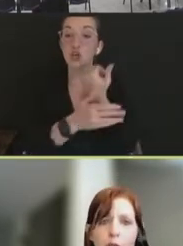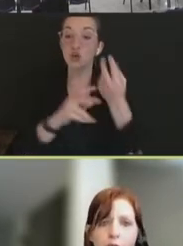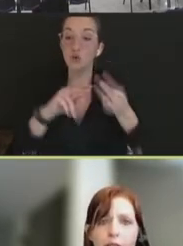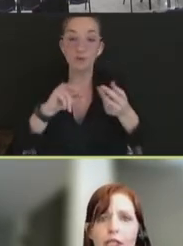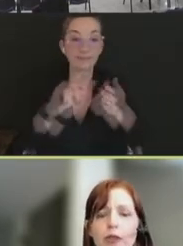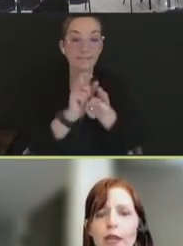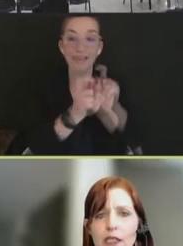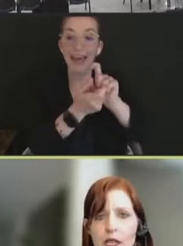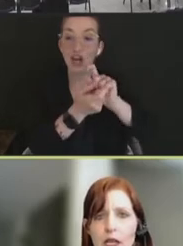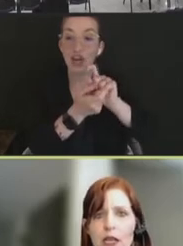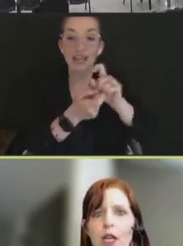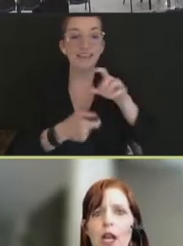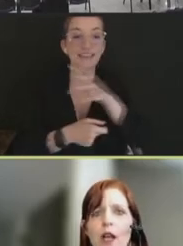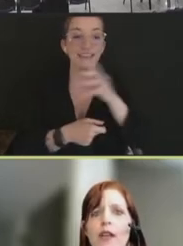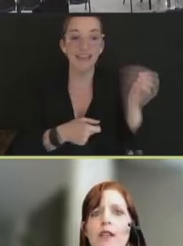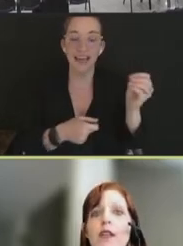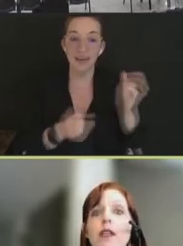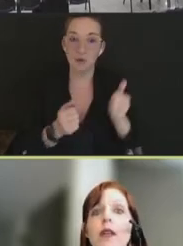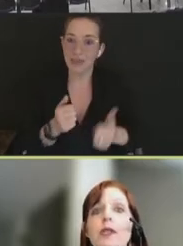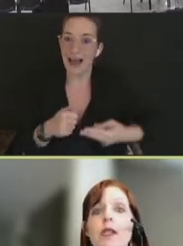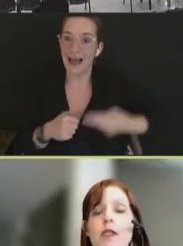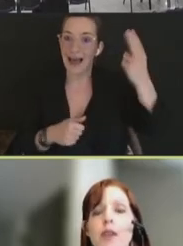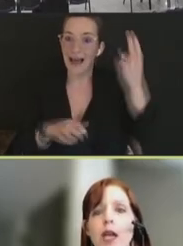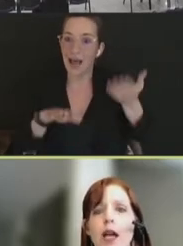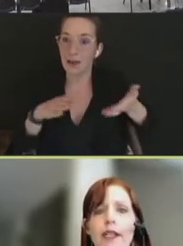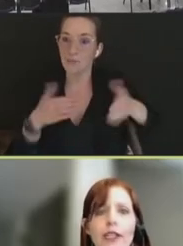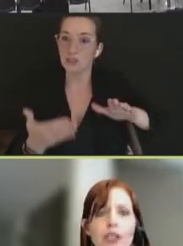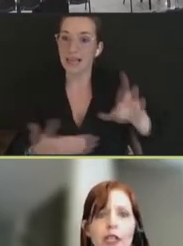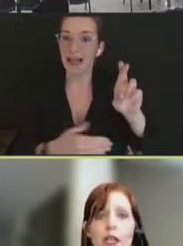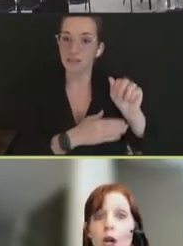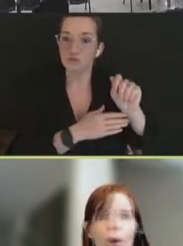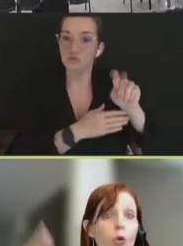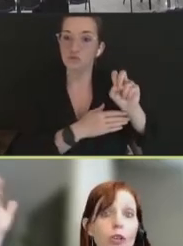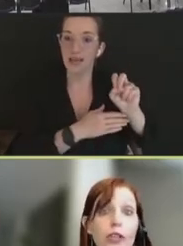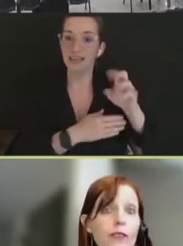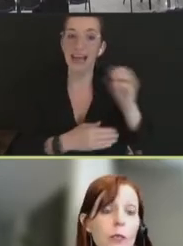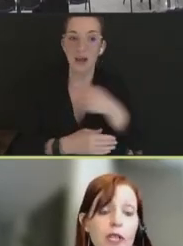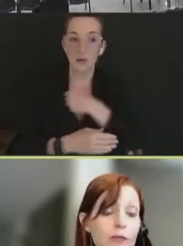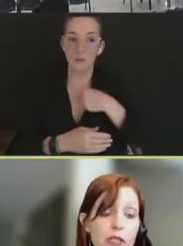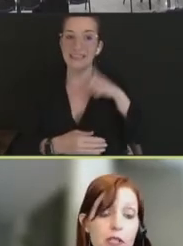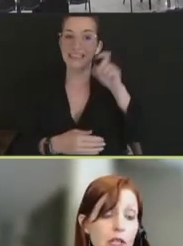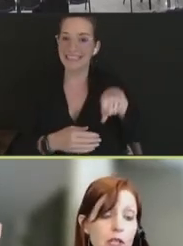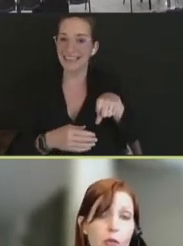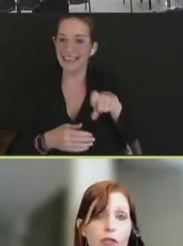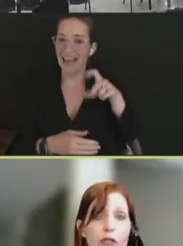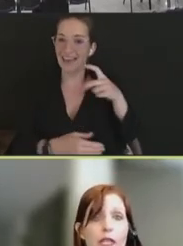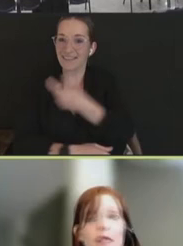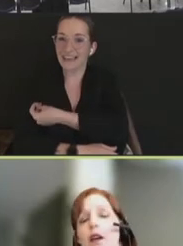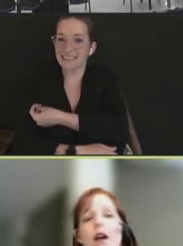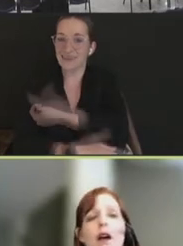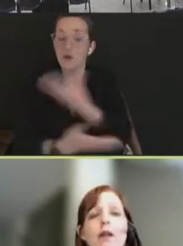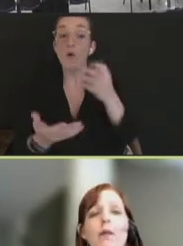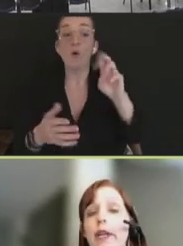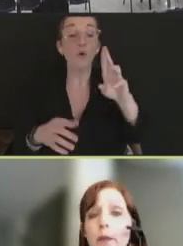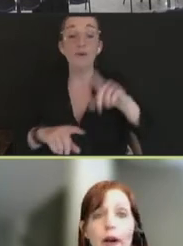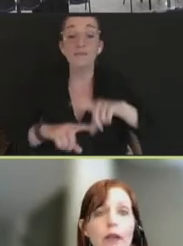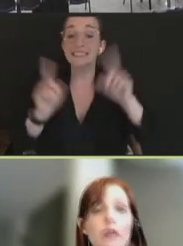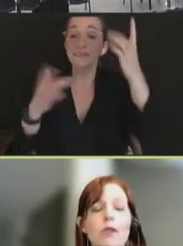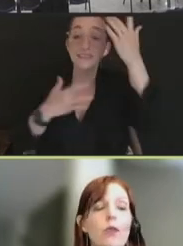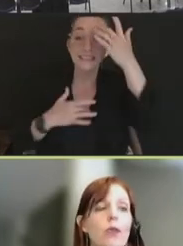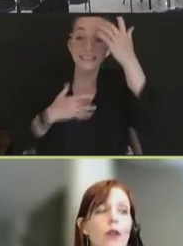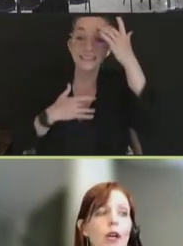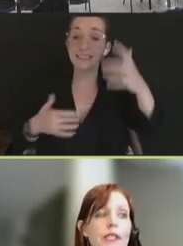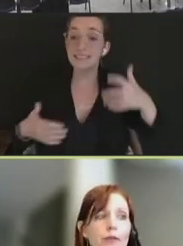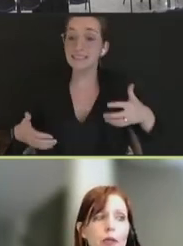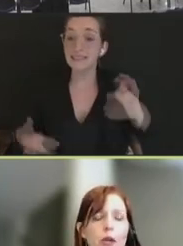we need a completely new vaccine that is in limited supply initially. Or it could even be a different disease, whether that's monkeypox